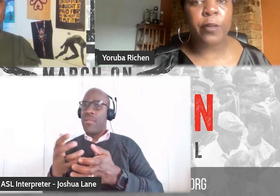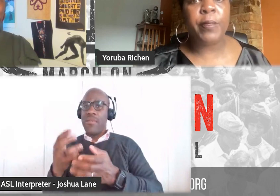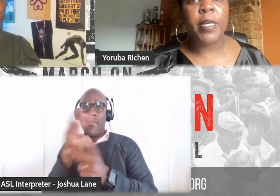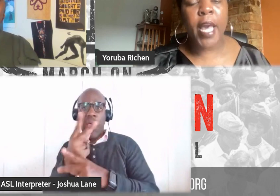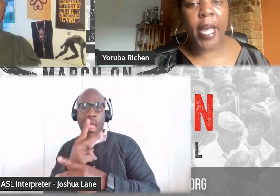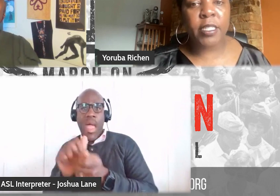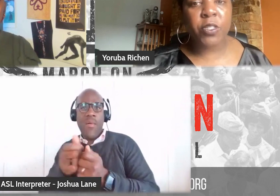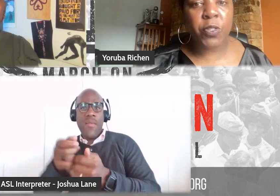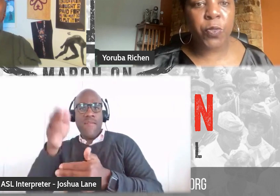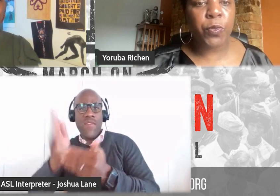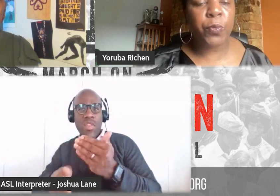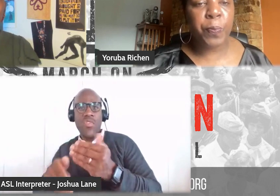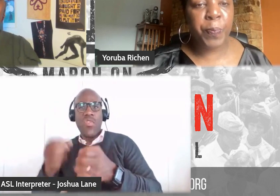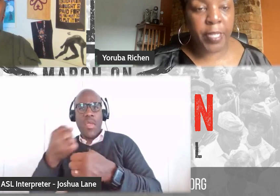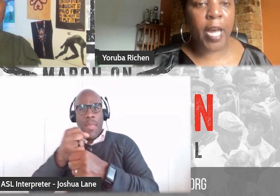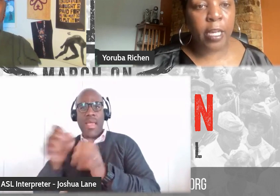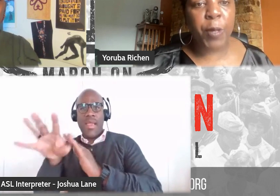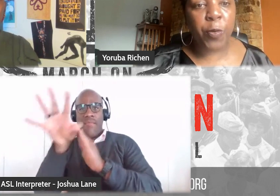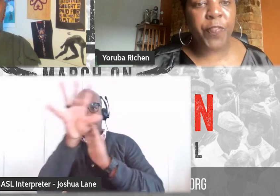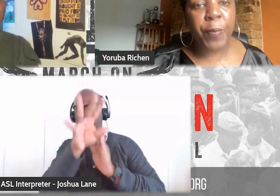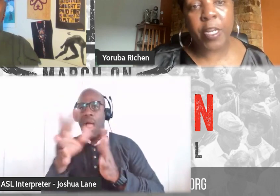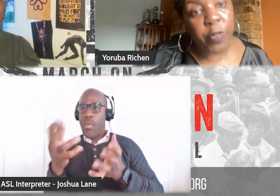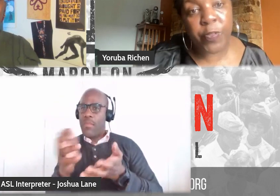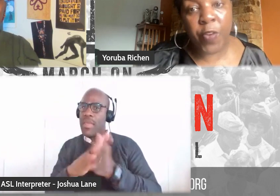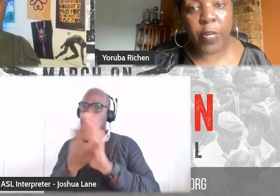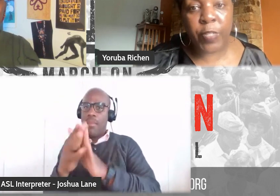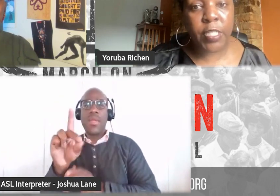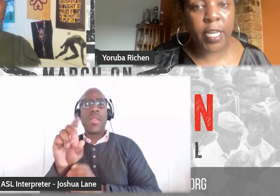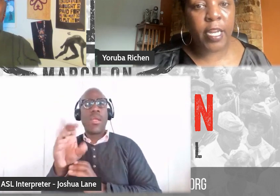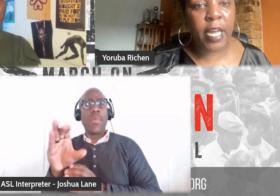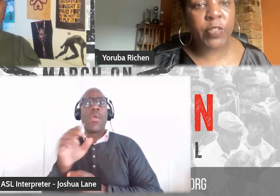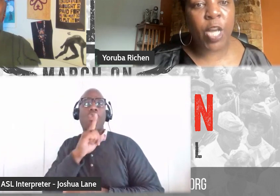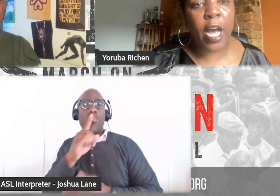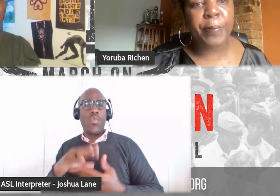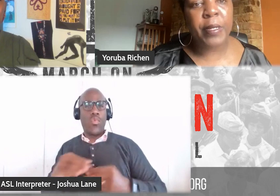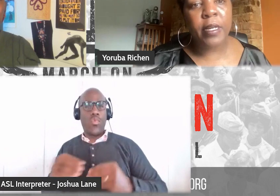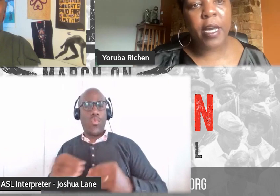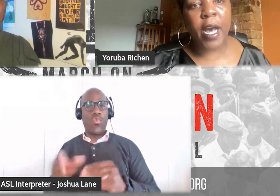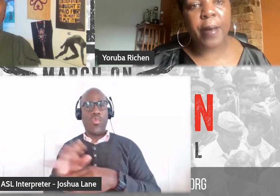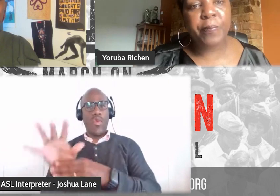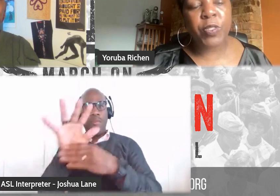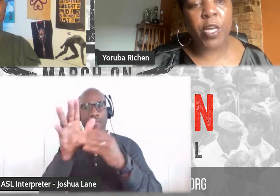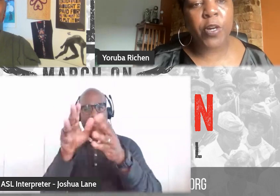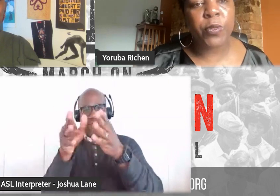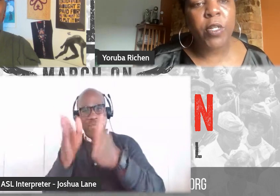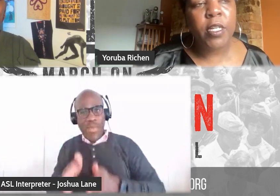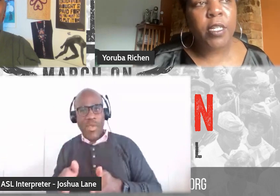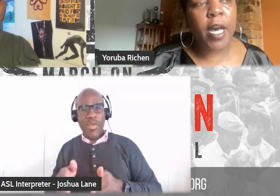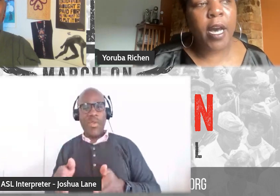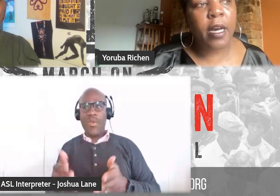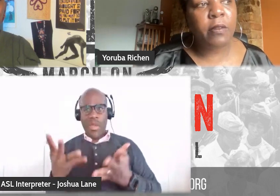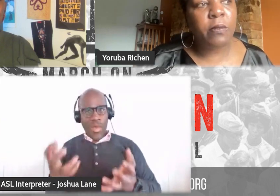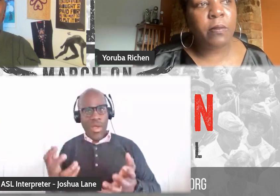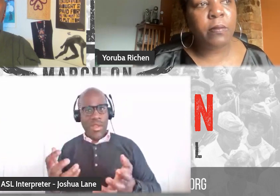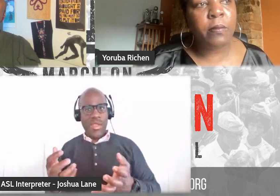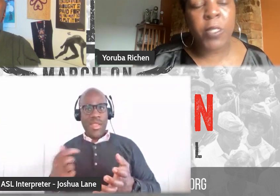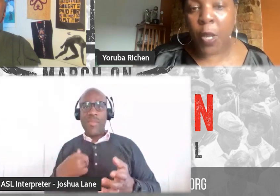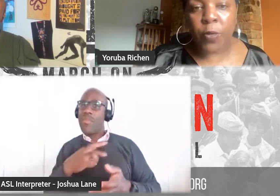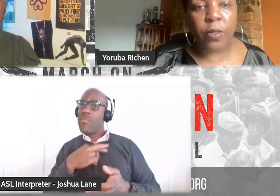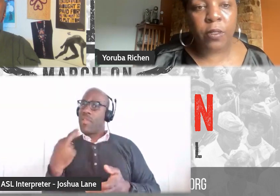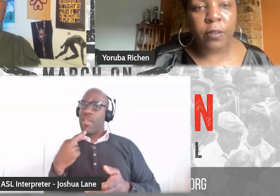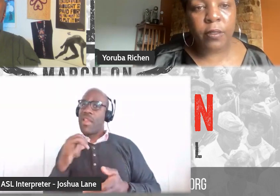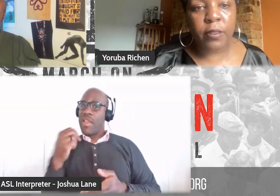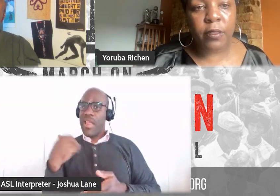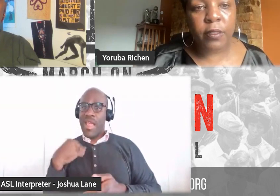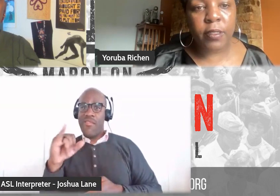this film, and to be a documentary filmmaker. And it was very risky. I didn't have a job. So, so, so you